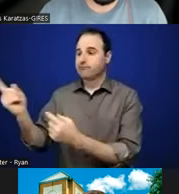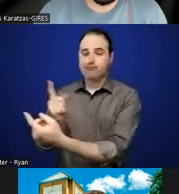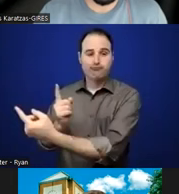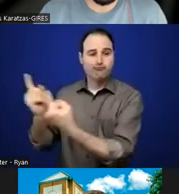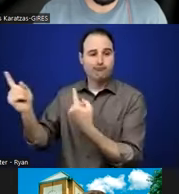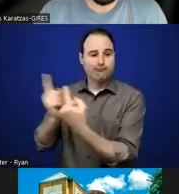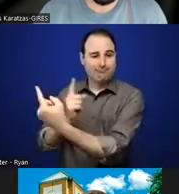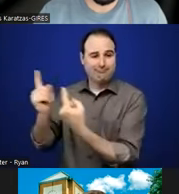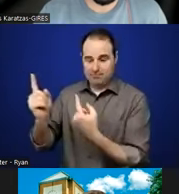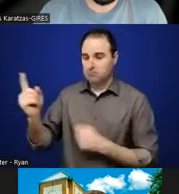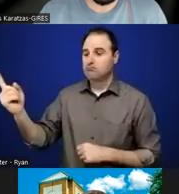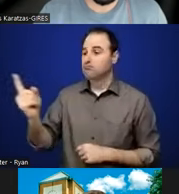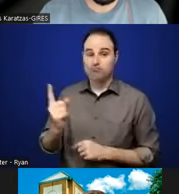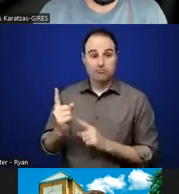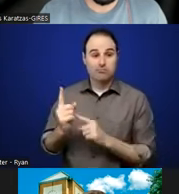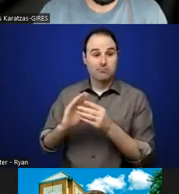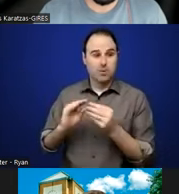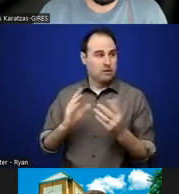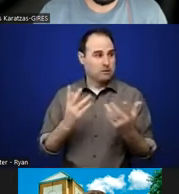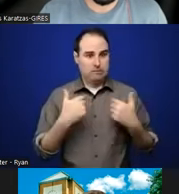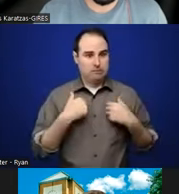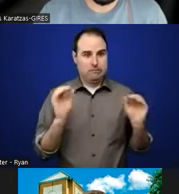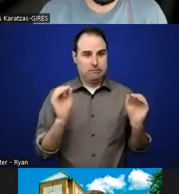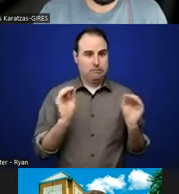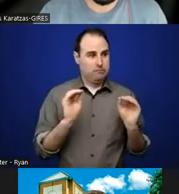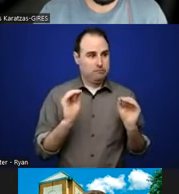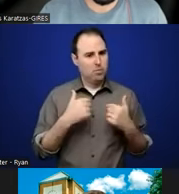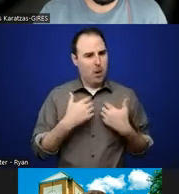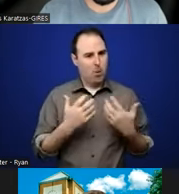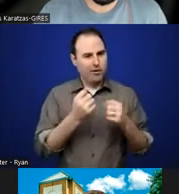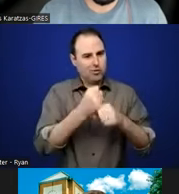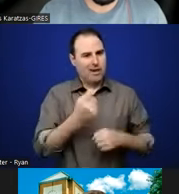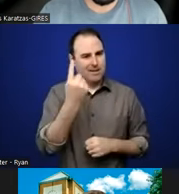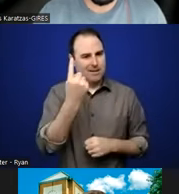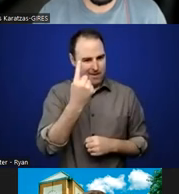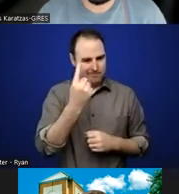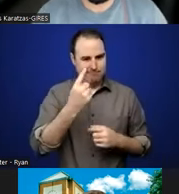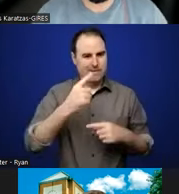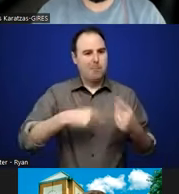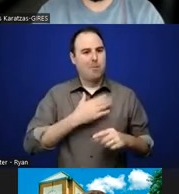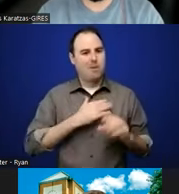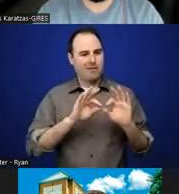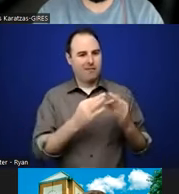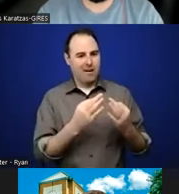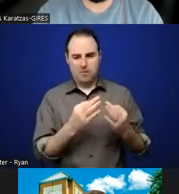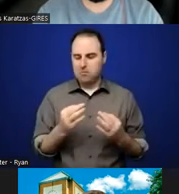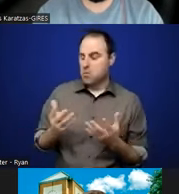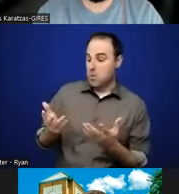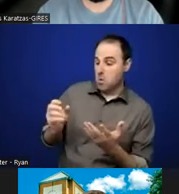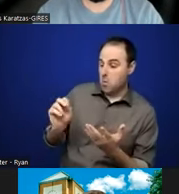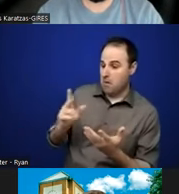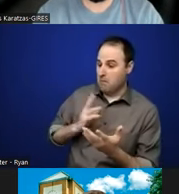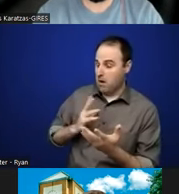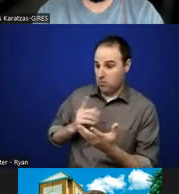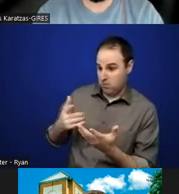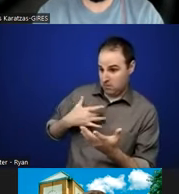And so we said, okay, do you feel more comfortable writing or is it something you want to speak? And they're like, oh, we can speak, you know, and do, and you know, then they can